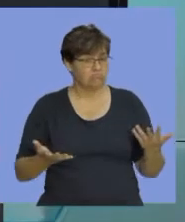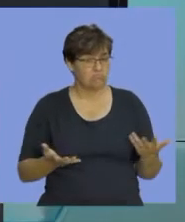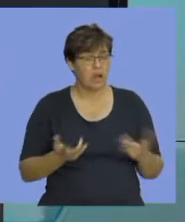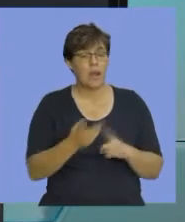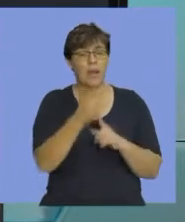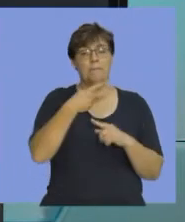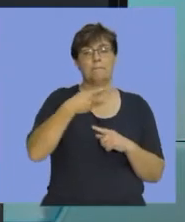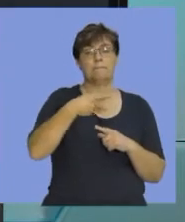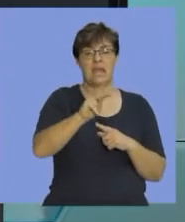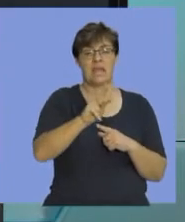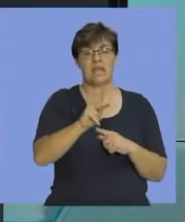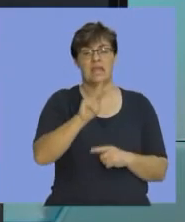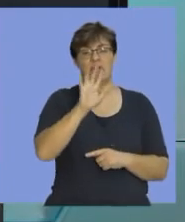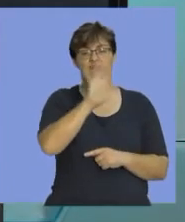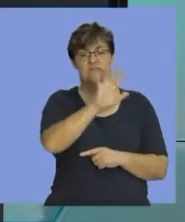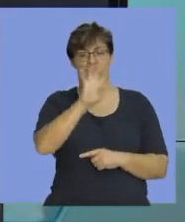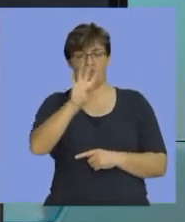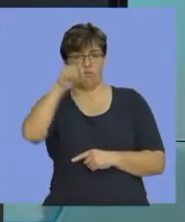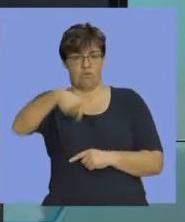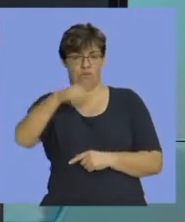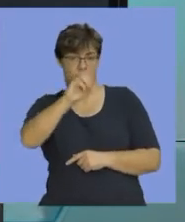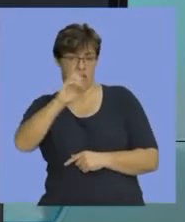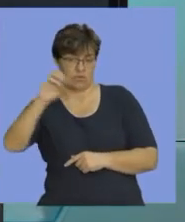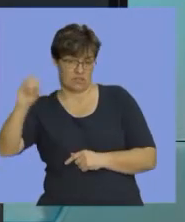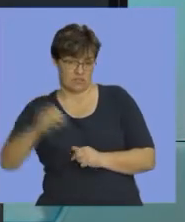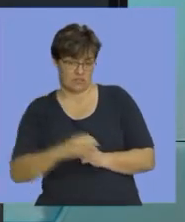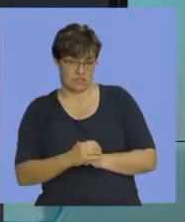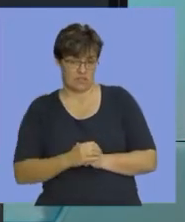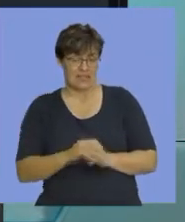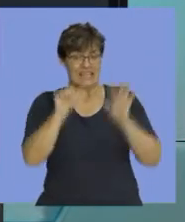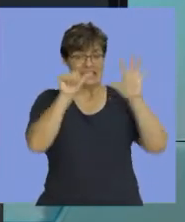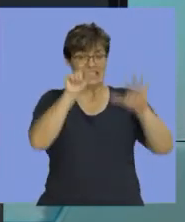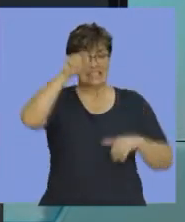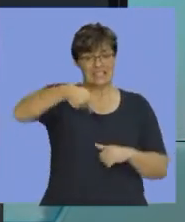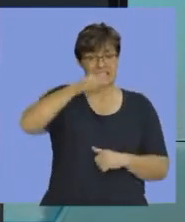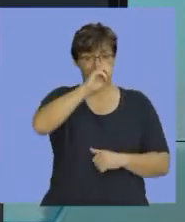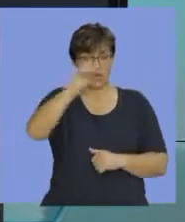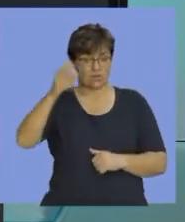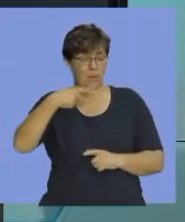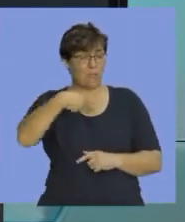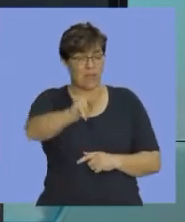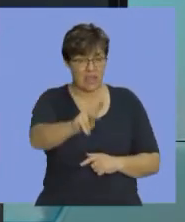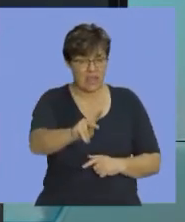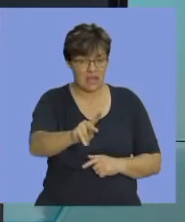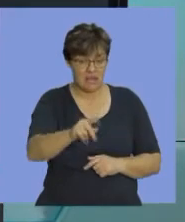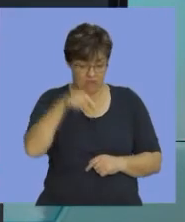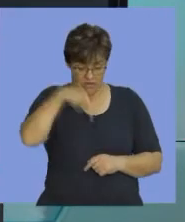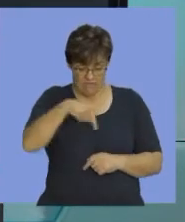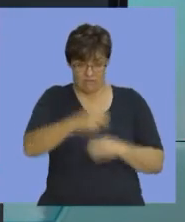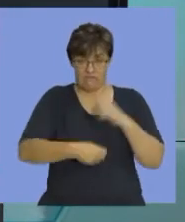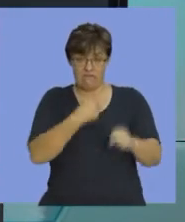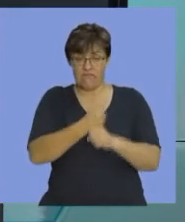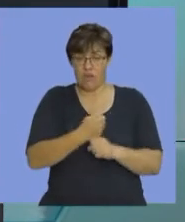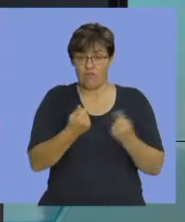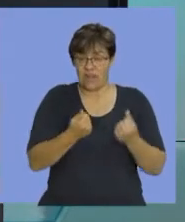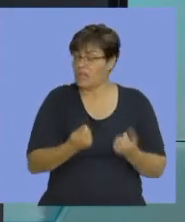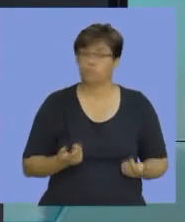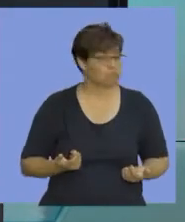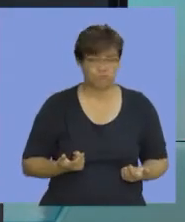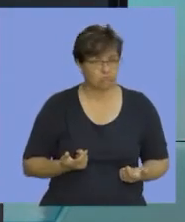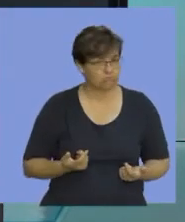paid a total of 54,000 rand, but the 6,000 that you have paid is not for this financial year.